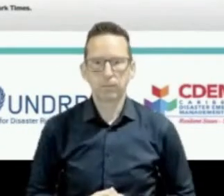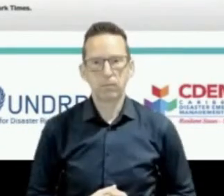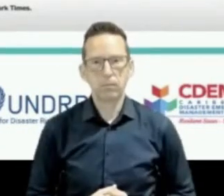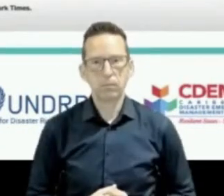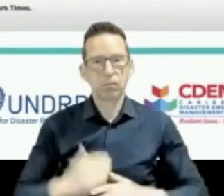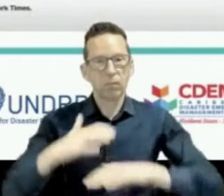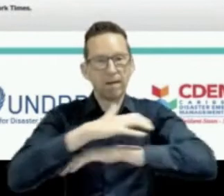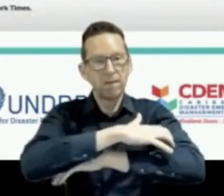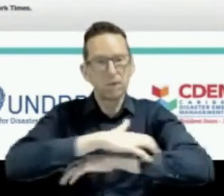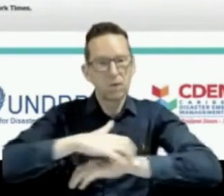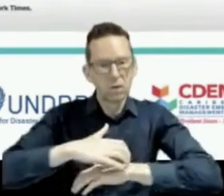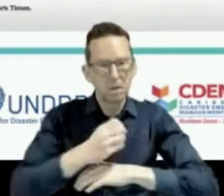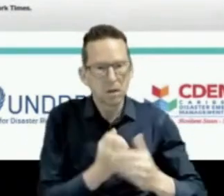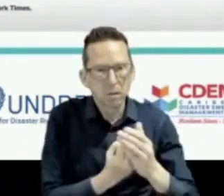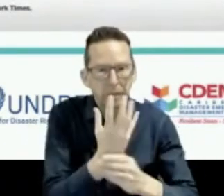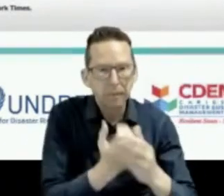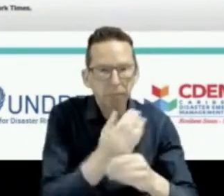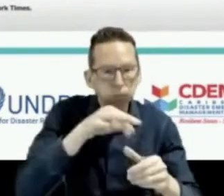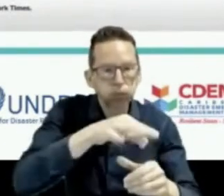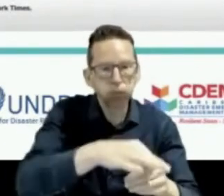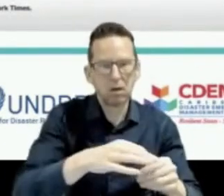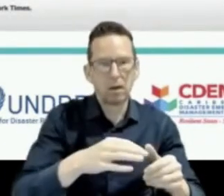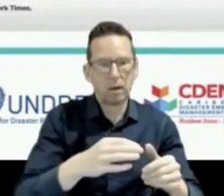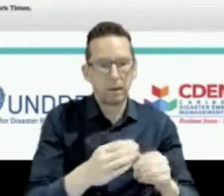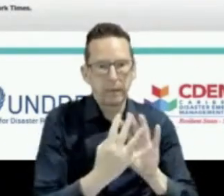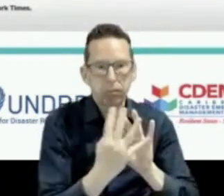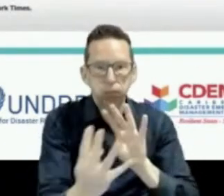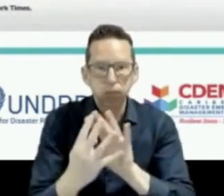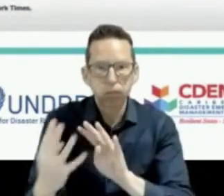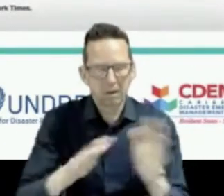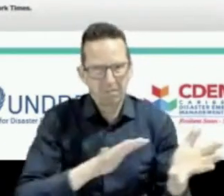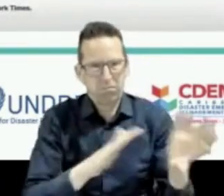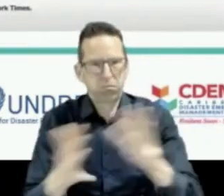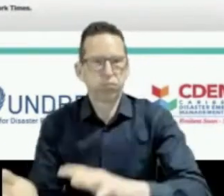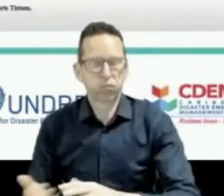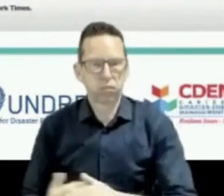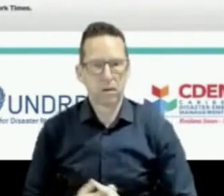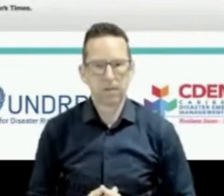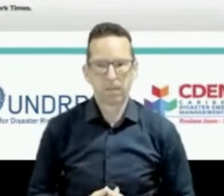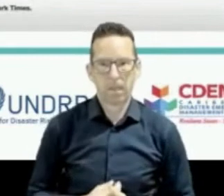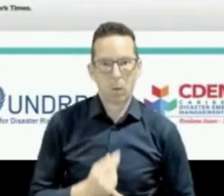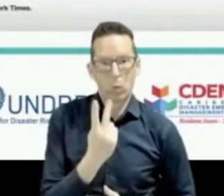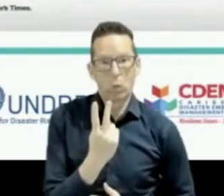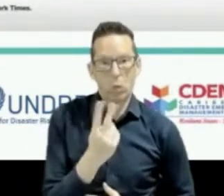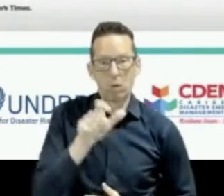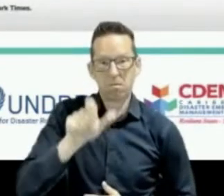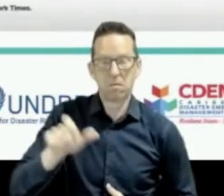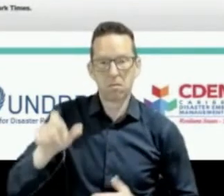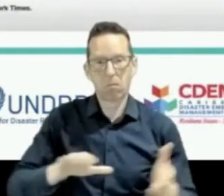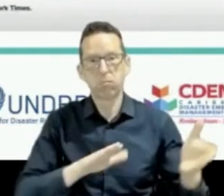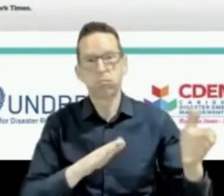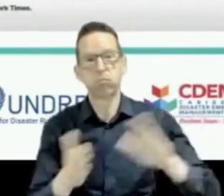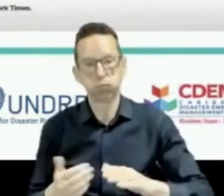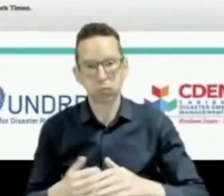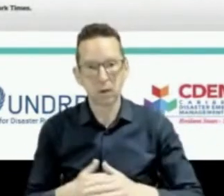this example from my own parish in Jamaica, where two persons were killed last year, while they were picking avocados in a community that